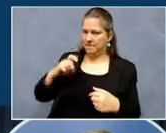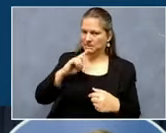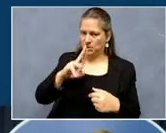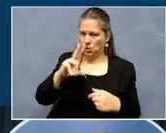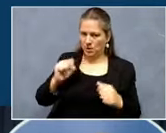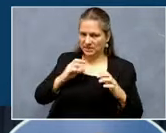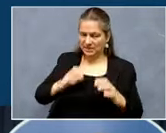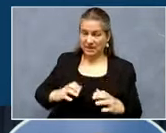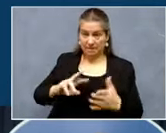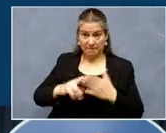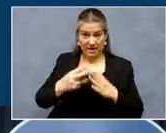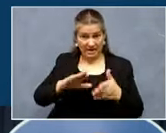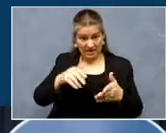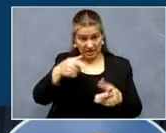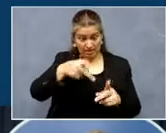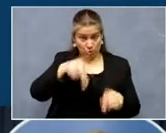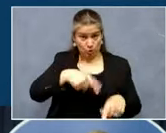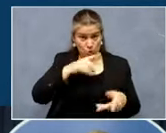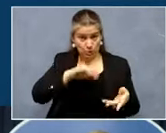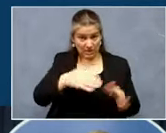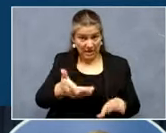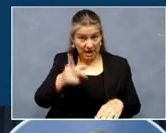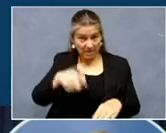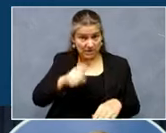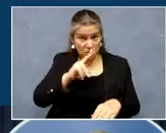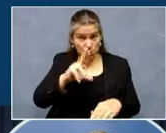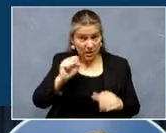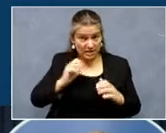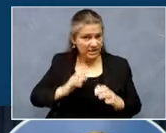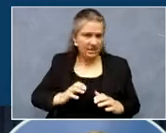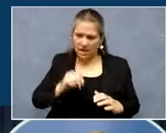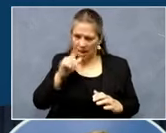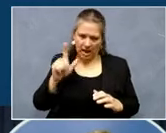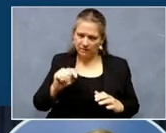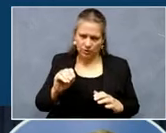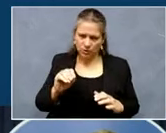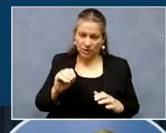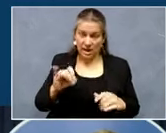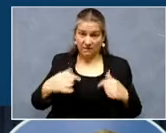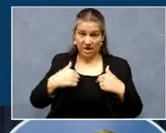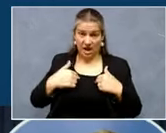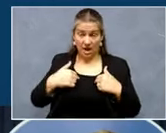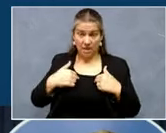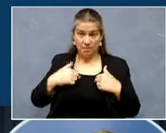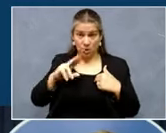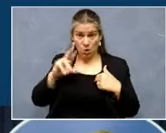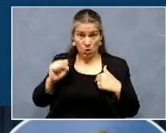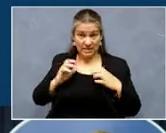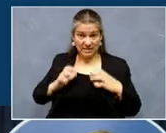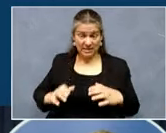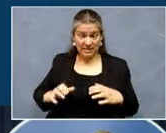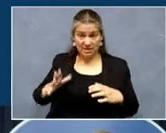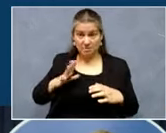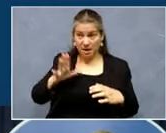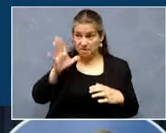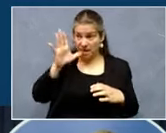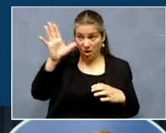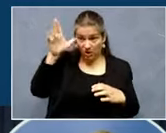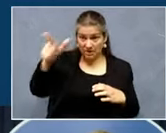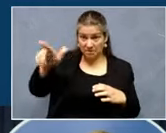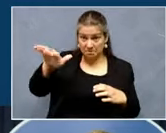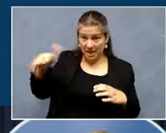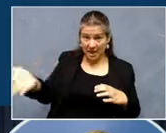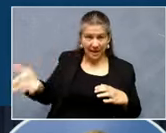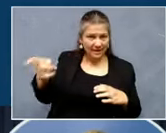has to be a U.S. So in other words, if you're a U.S. with a foreign born parent say, uh, who, who didn't become